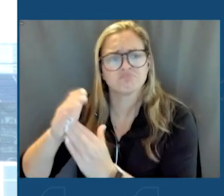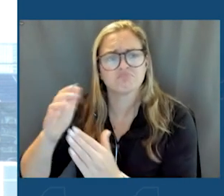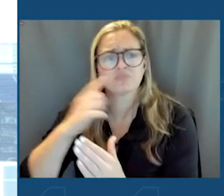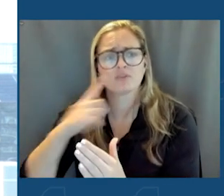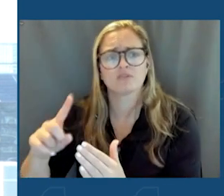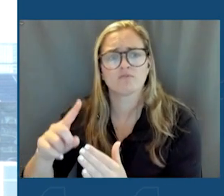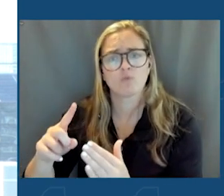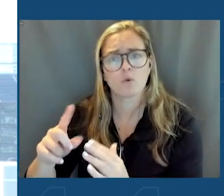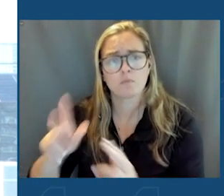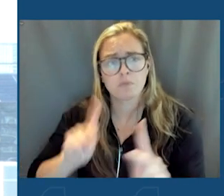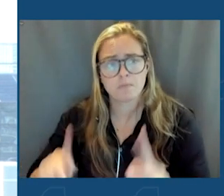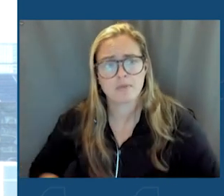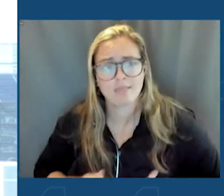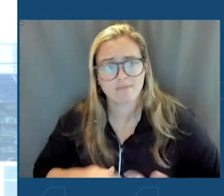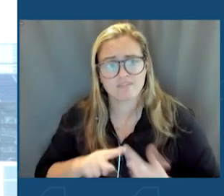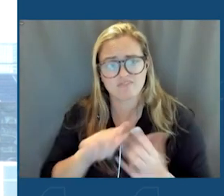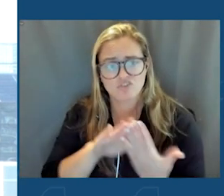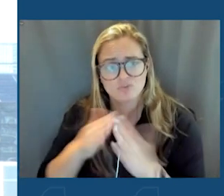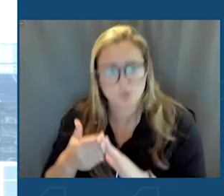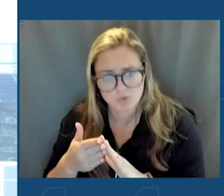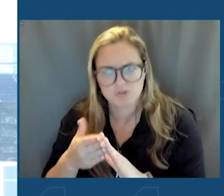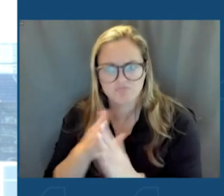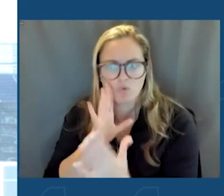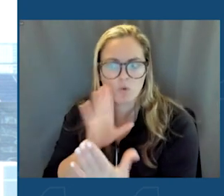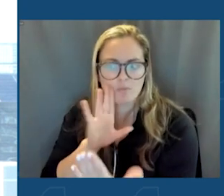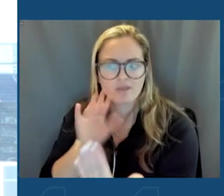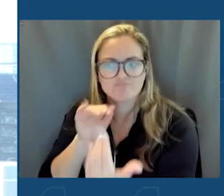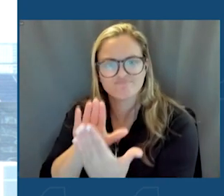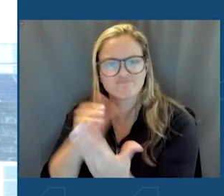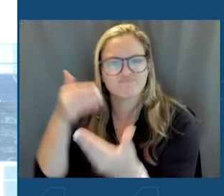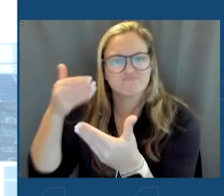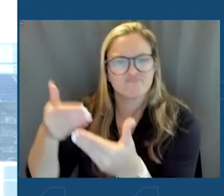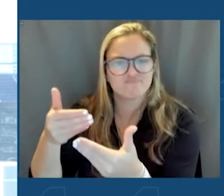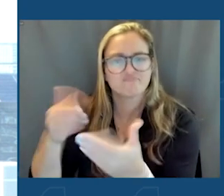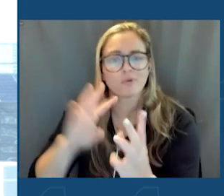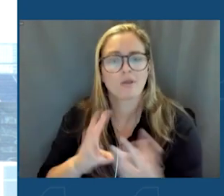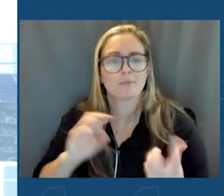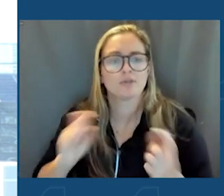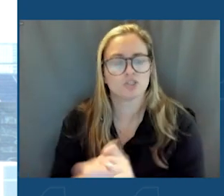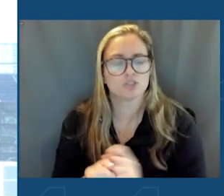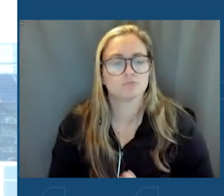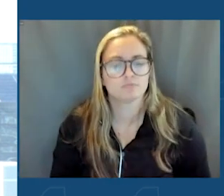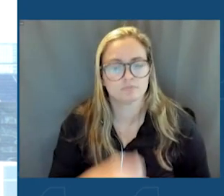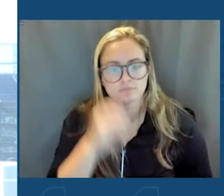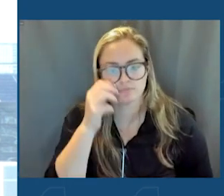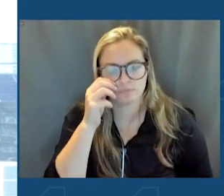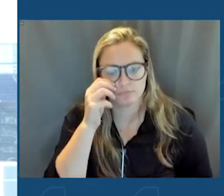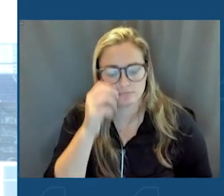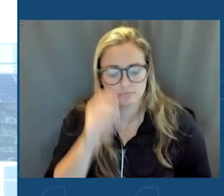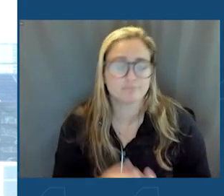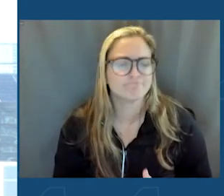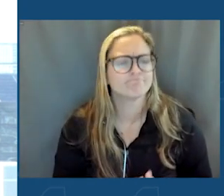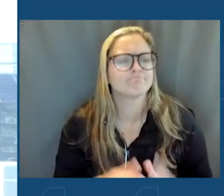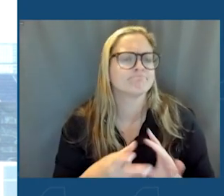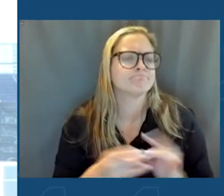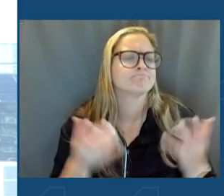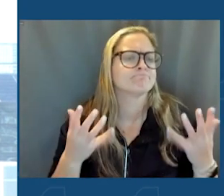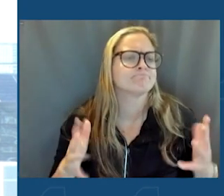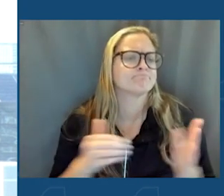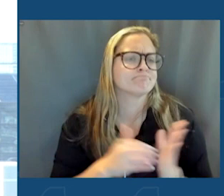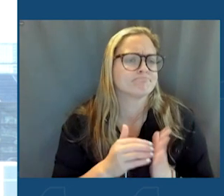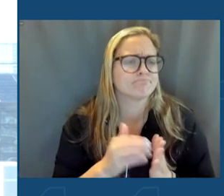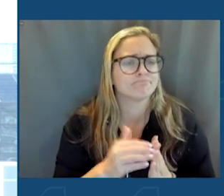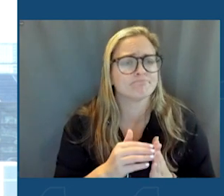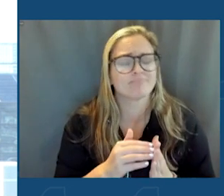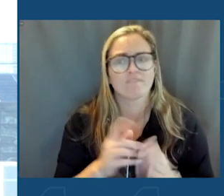of communities on the front lines of climate change. I've said many times before that for